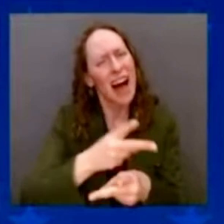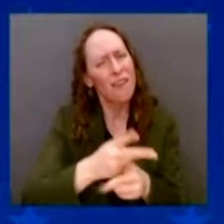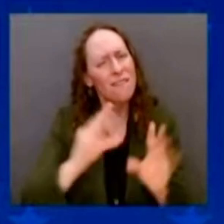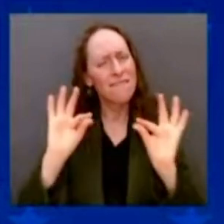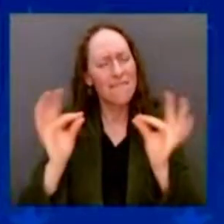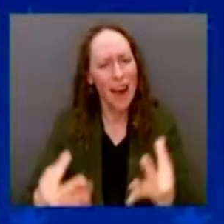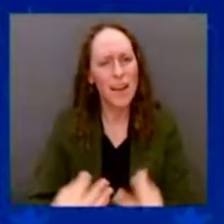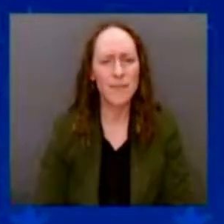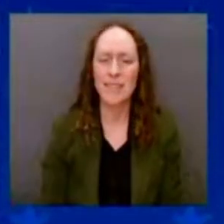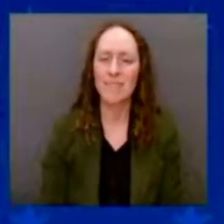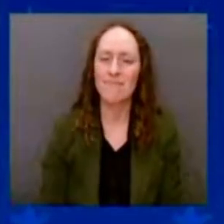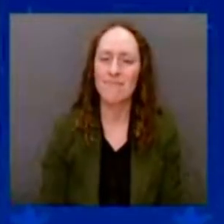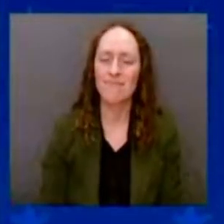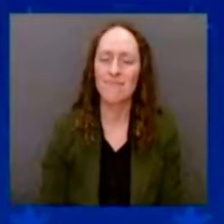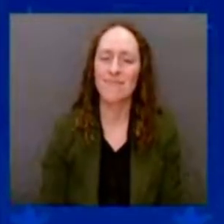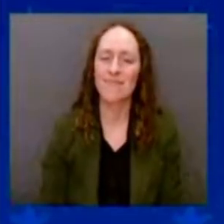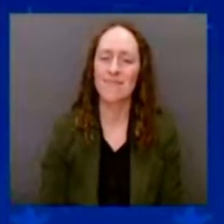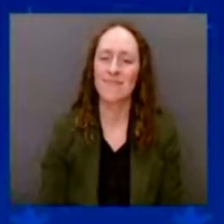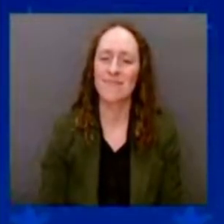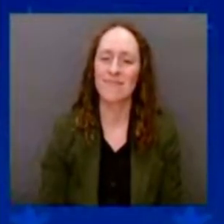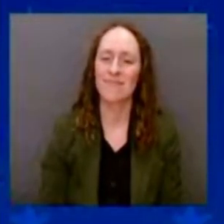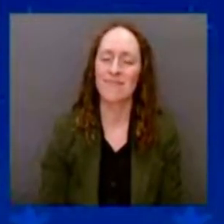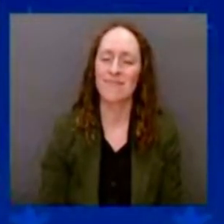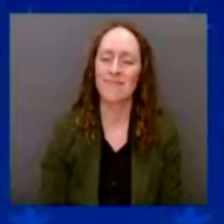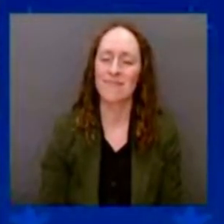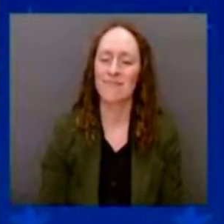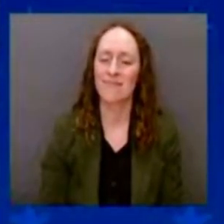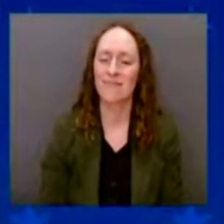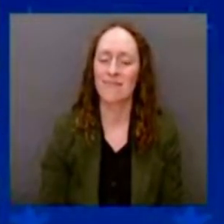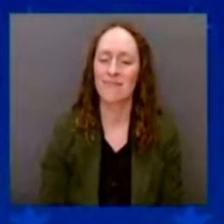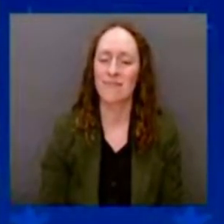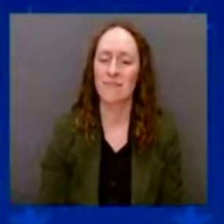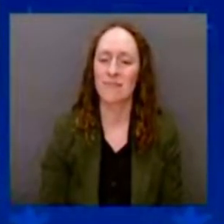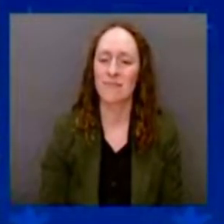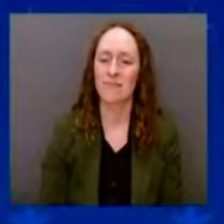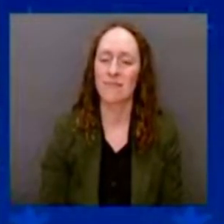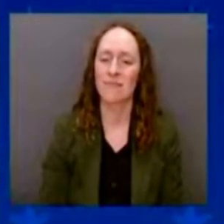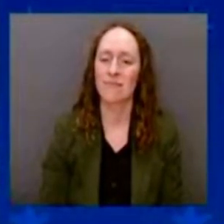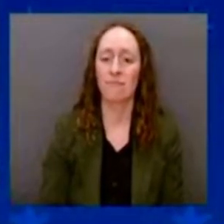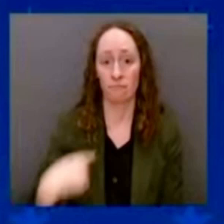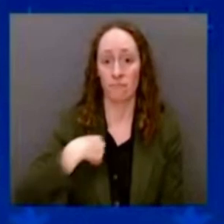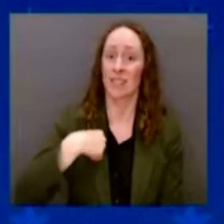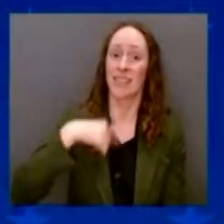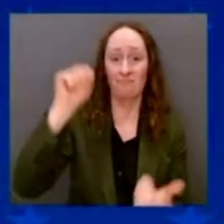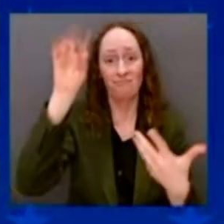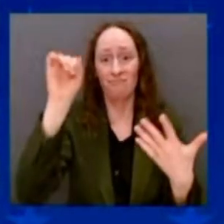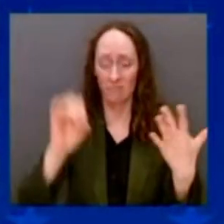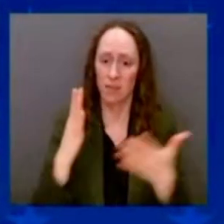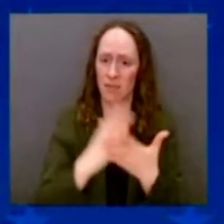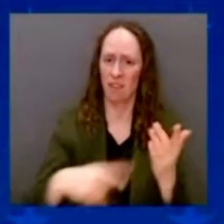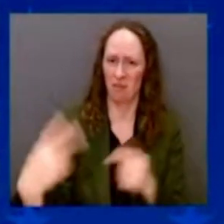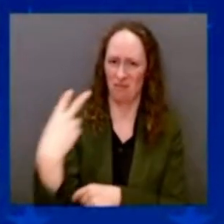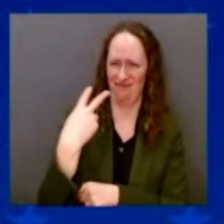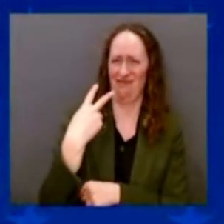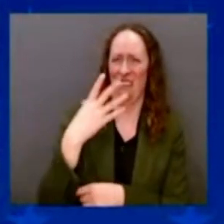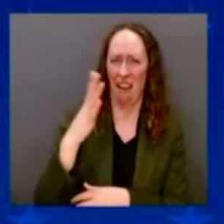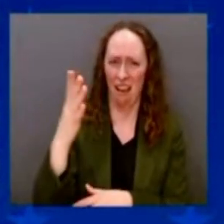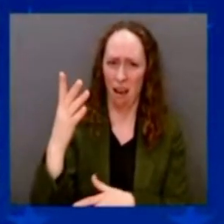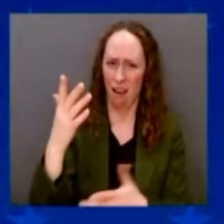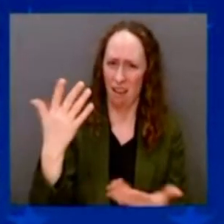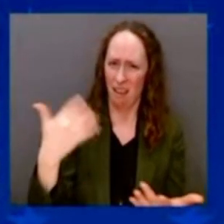about it like this is an overwhelming burden on the taxpayer. It's going to save money for the taxpayers. No, it really does